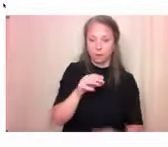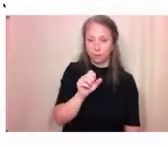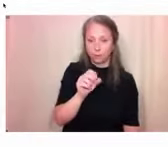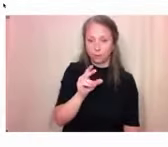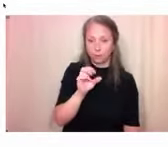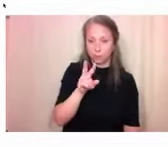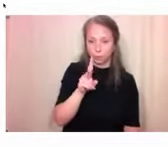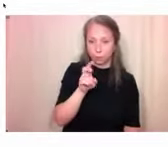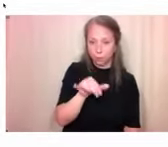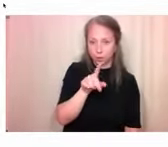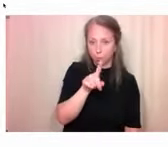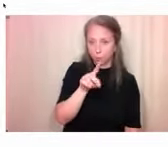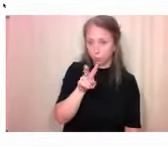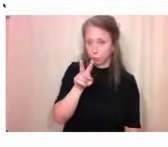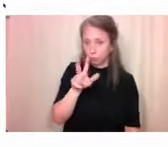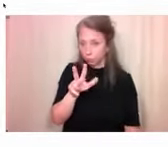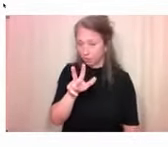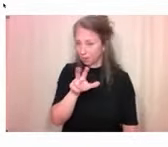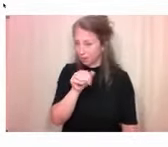can continue by using your browser.